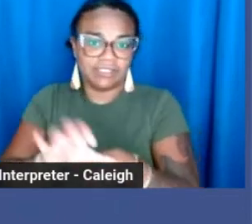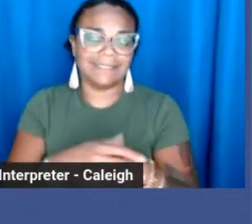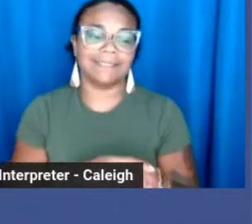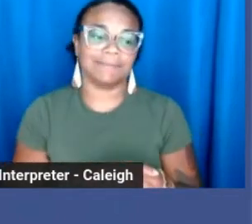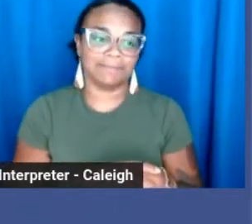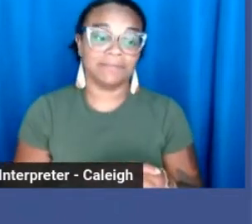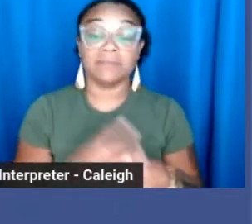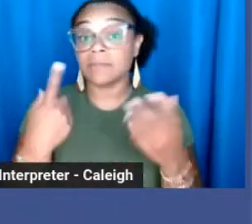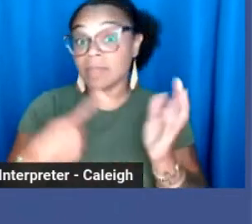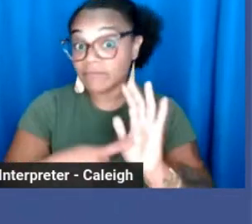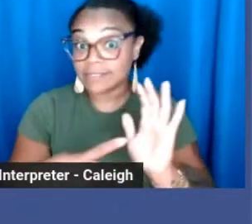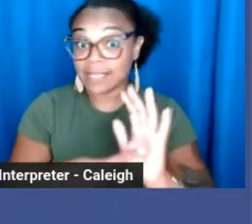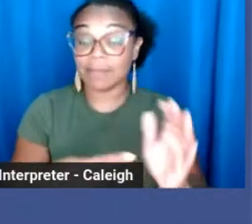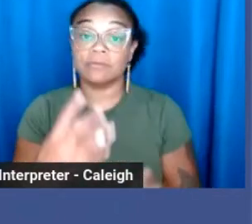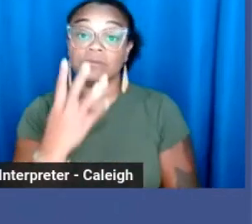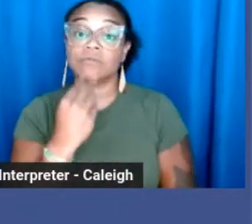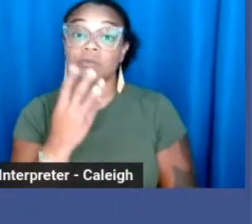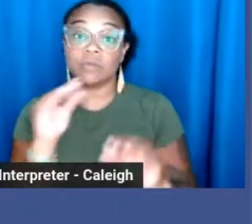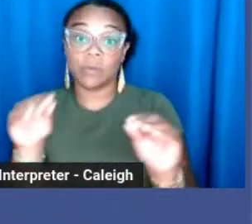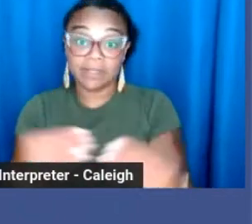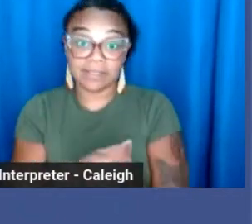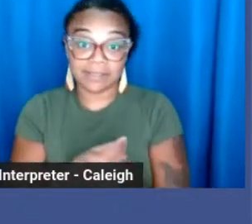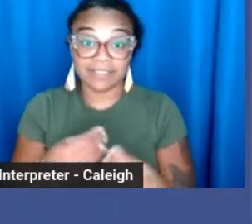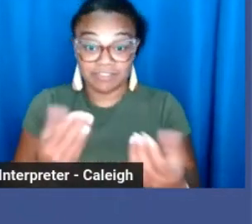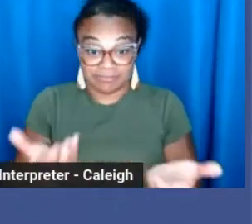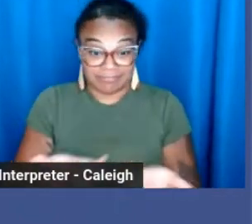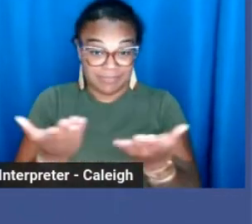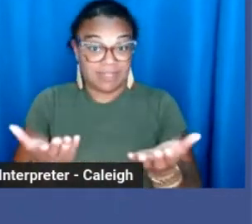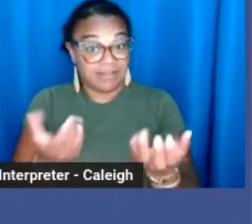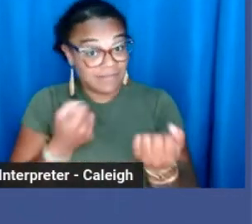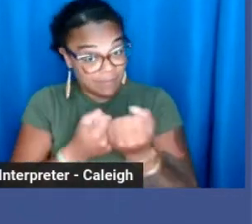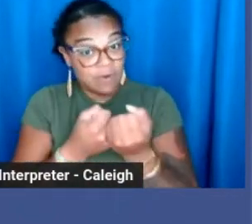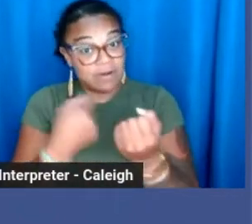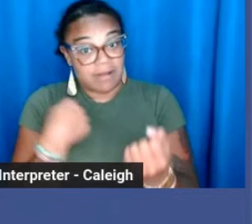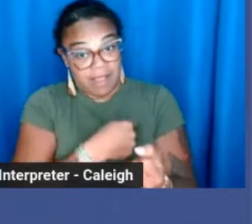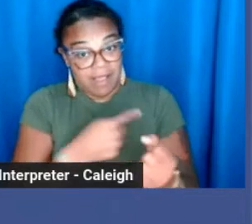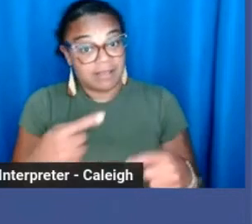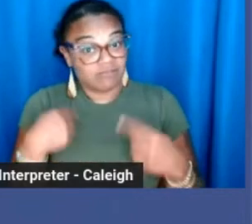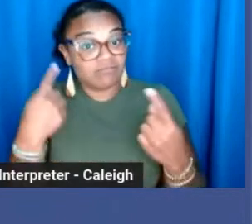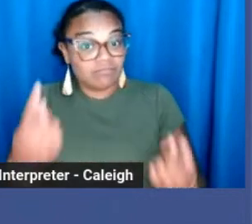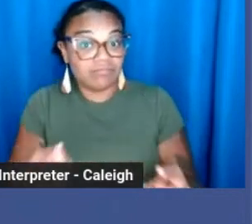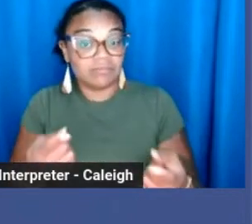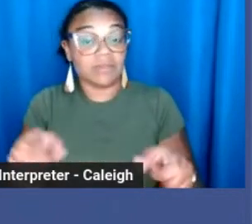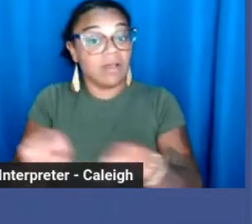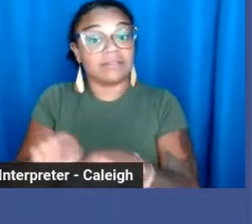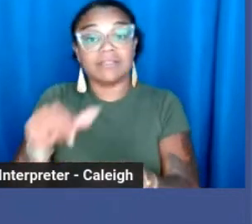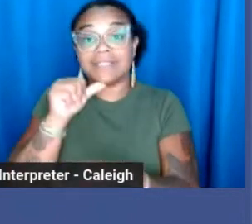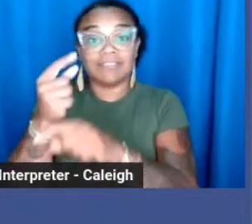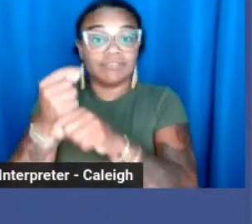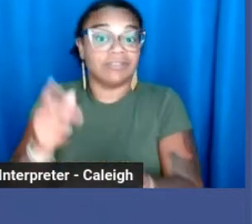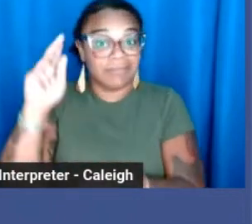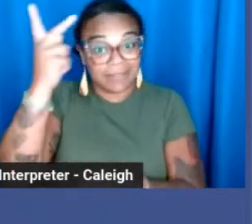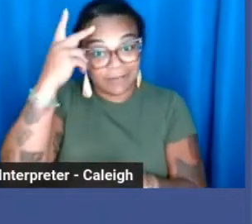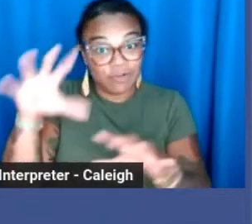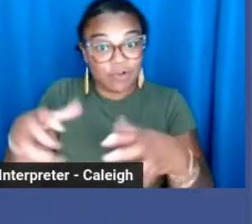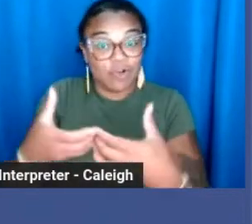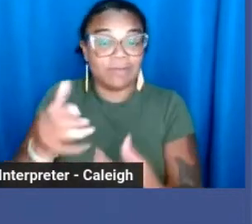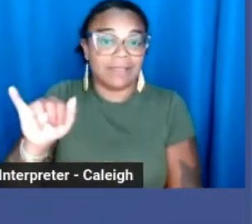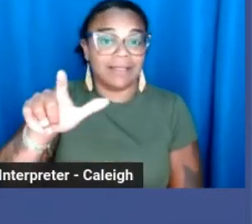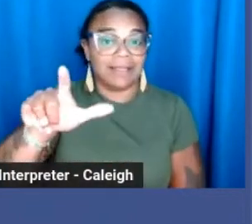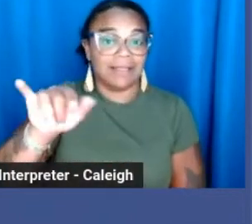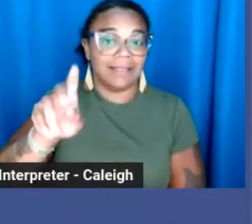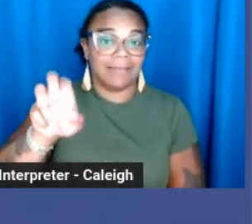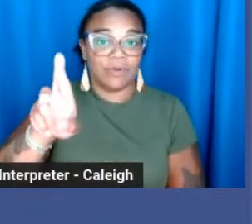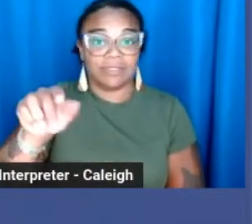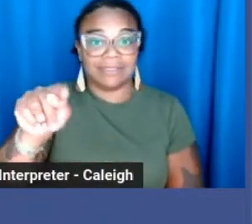For example, Jewish organizations in town have backed us, as well as non-traditional political groups like the libertarians